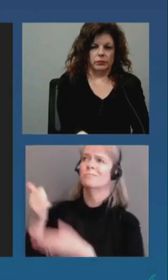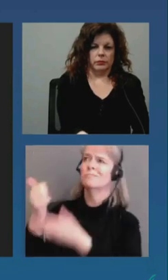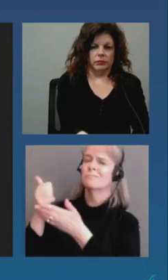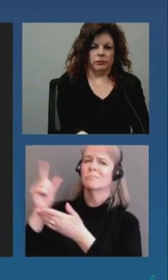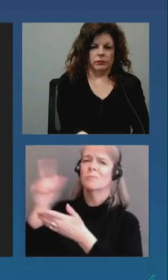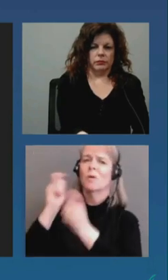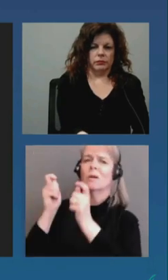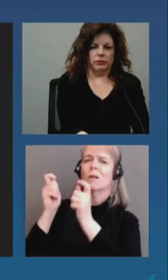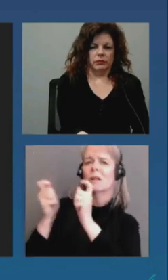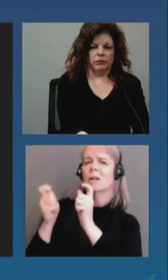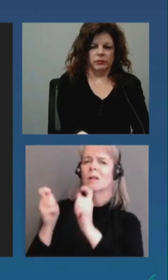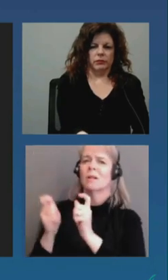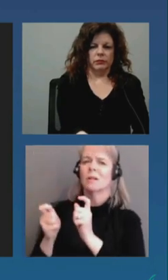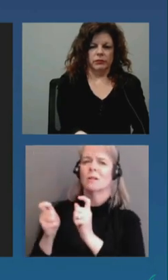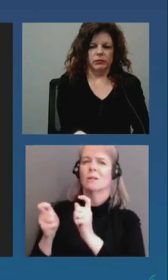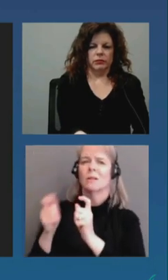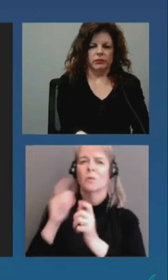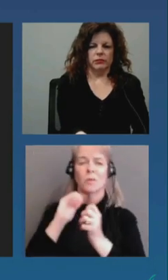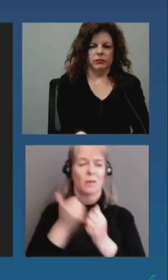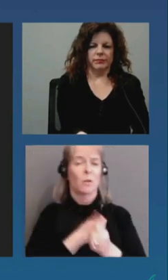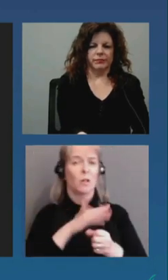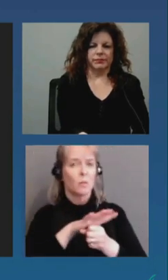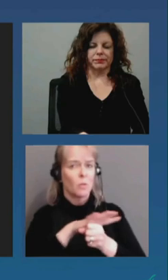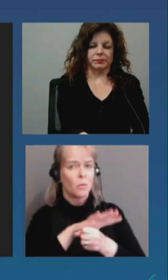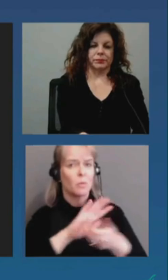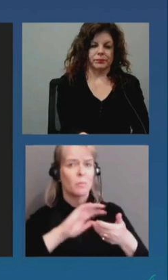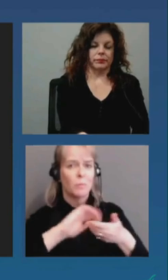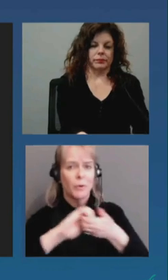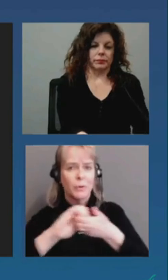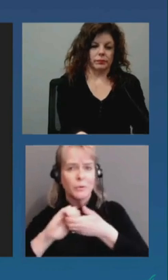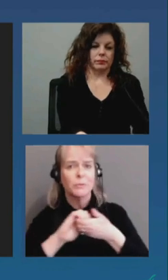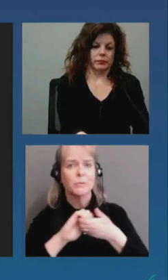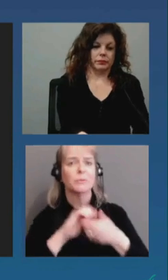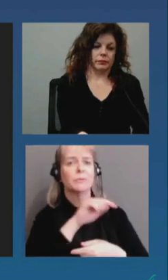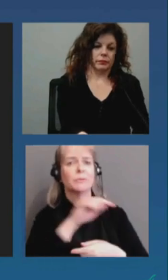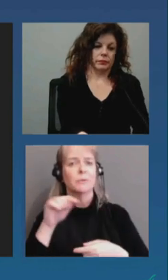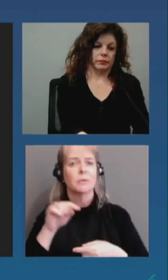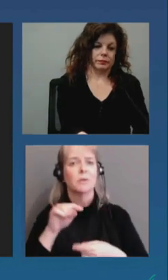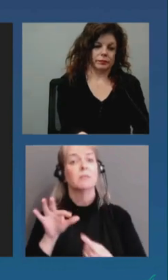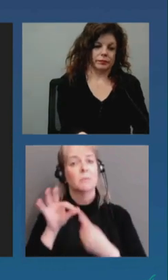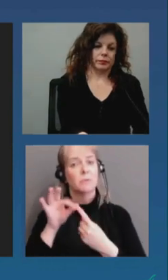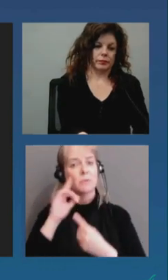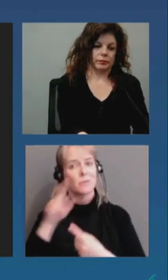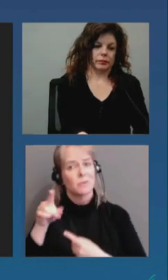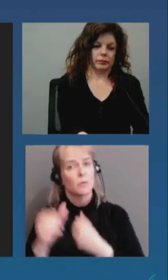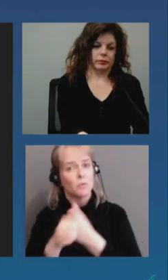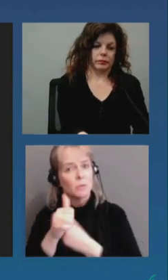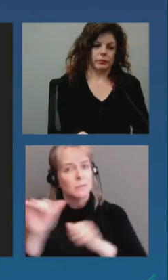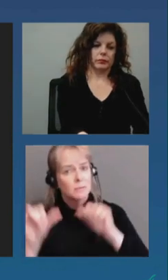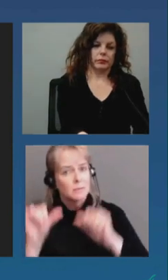particularly with the risk assessments that we've had from ottawa public health and dr etch's